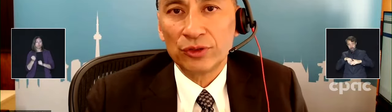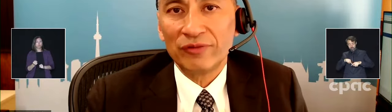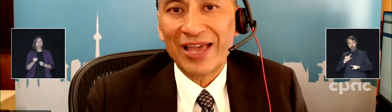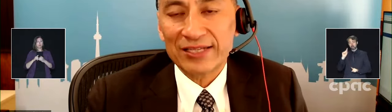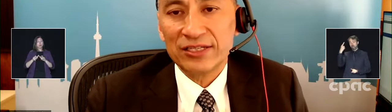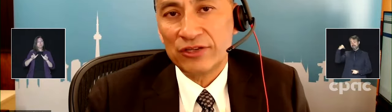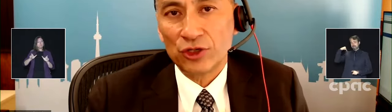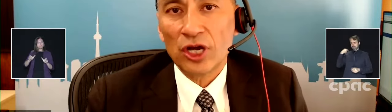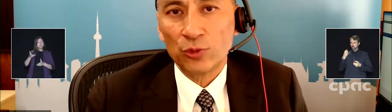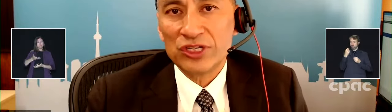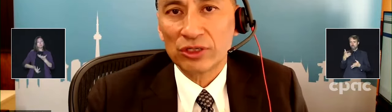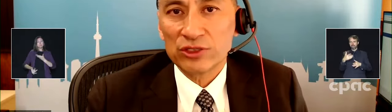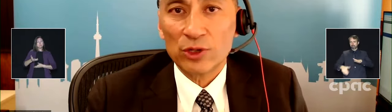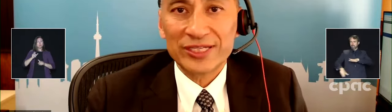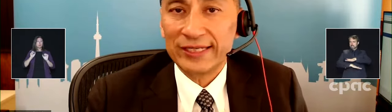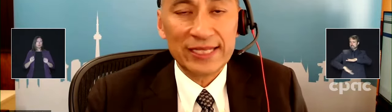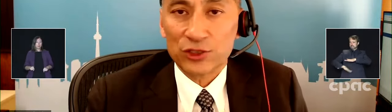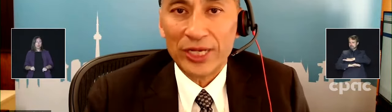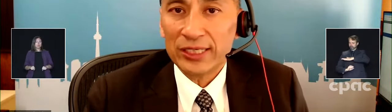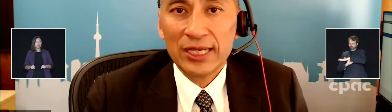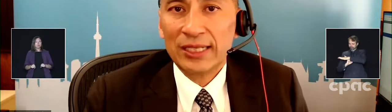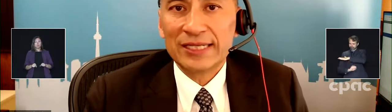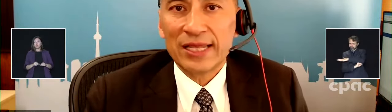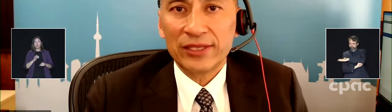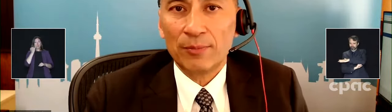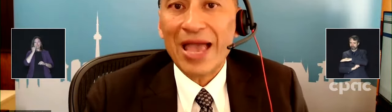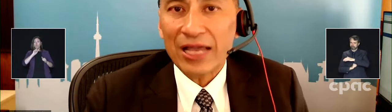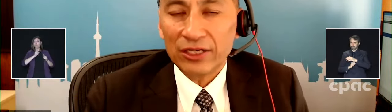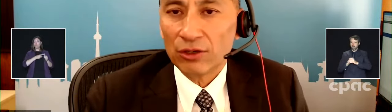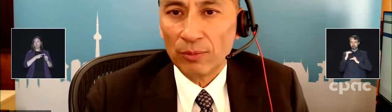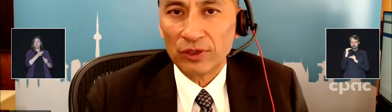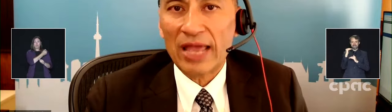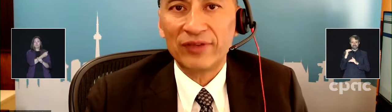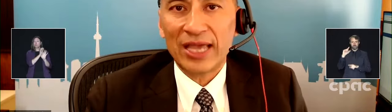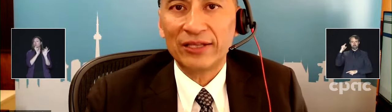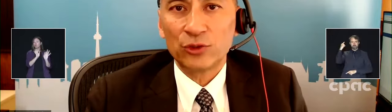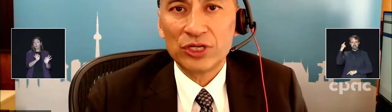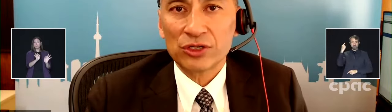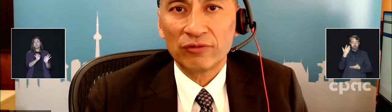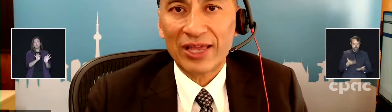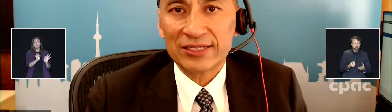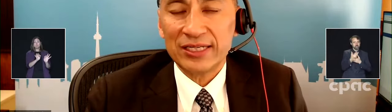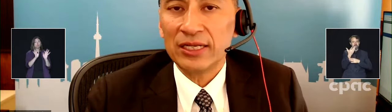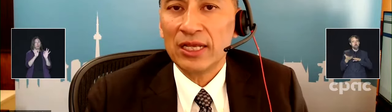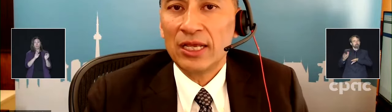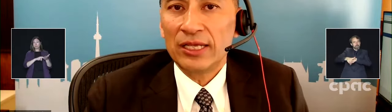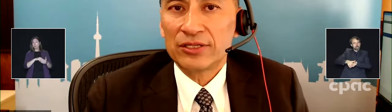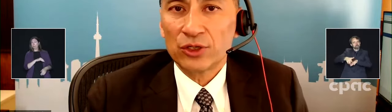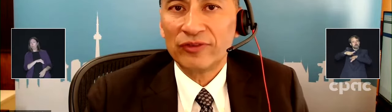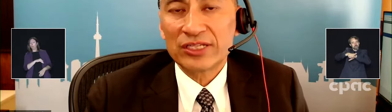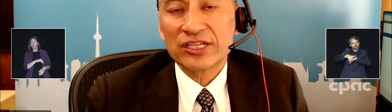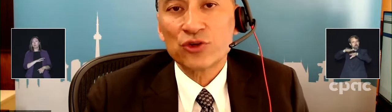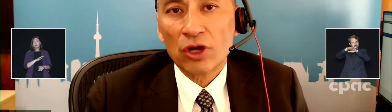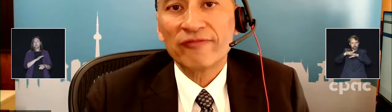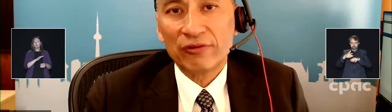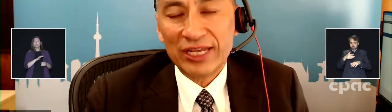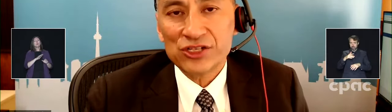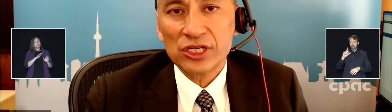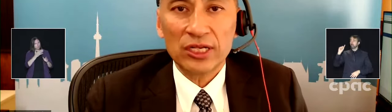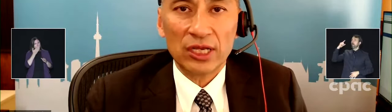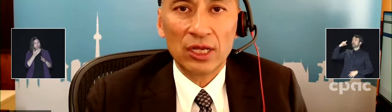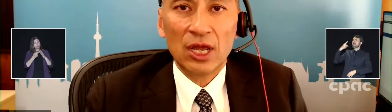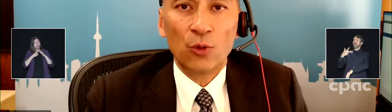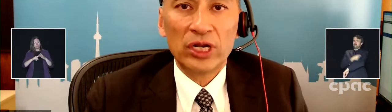the vaccine that you got originally. So I'd say that's great. There's nothing bad about having had the original vaccine. It served as a strong